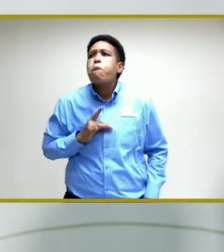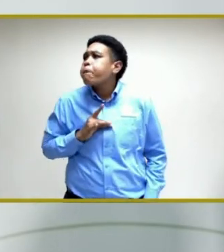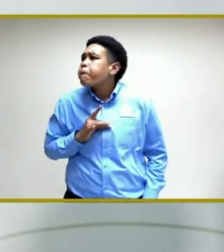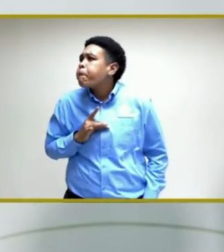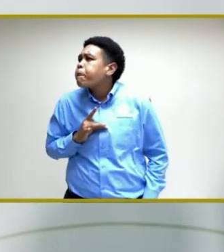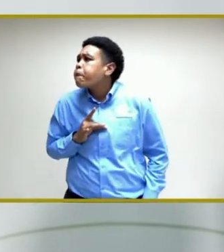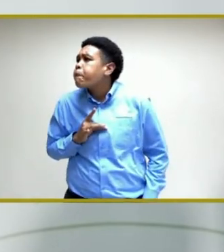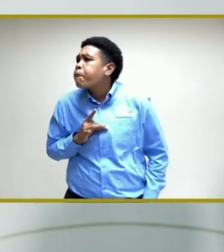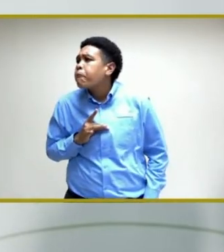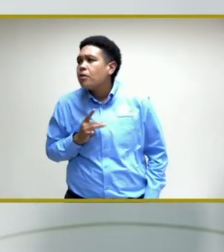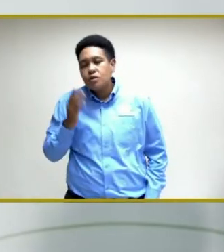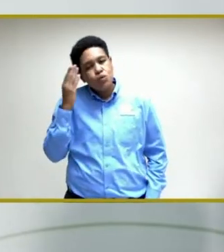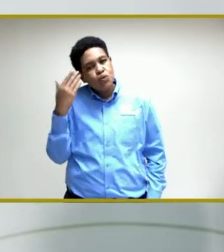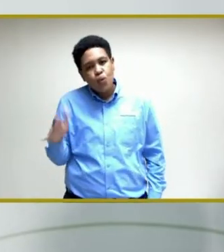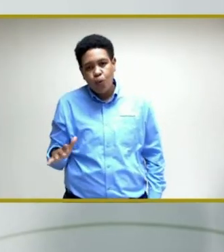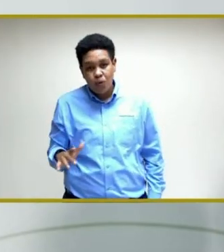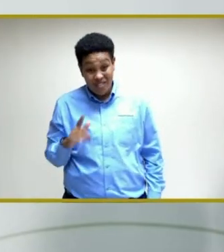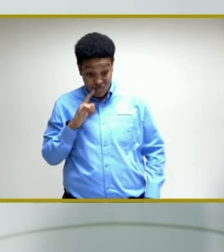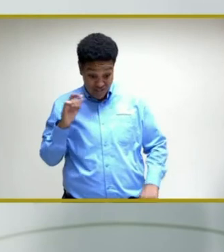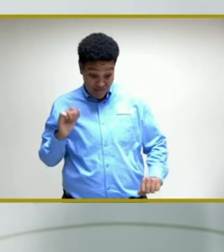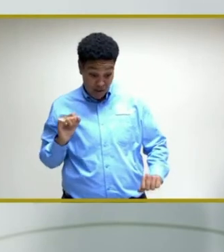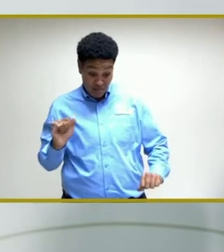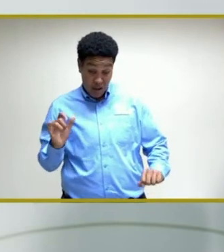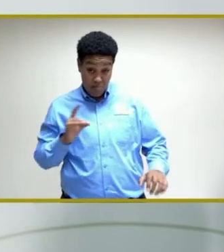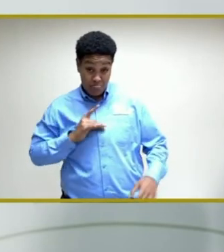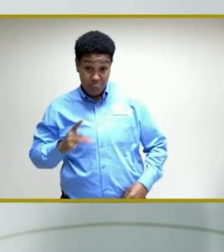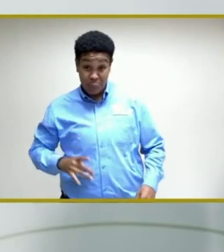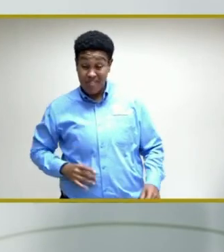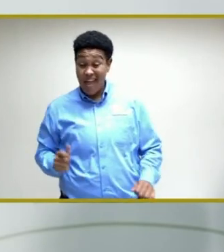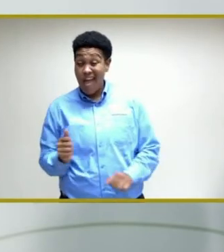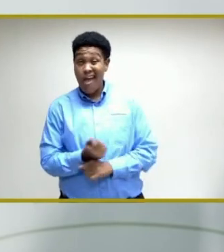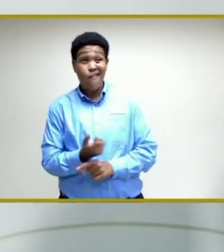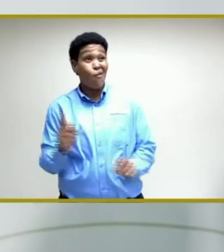and there is a possibility that you can catch it everywhere.